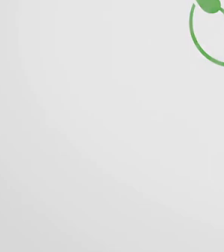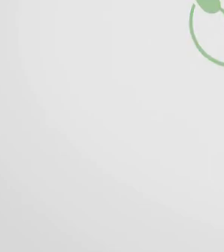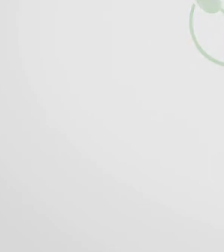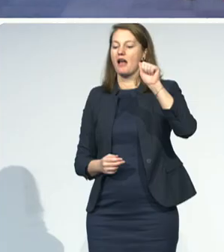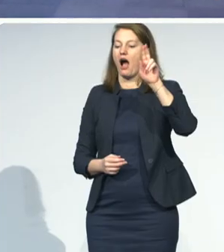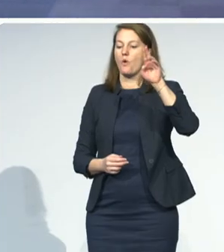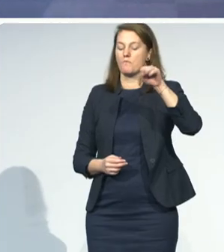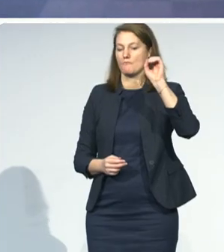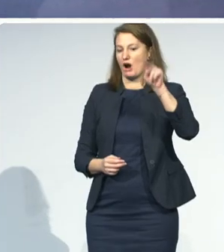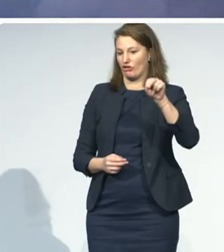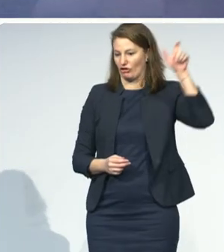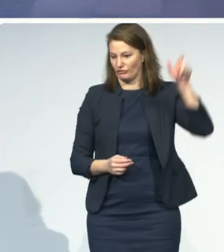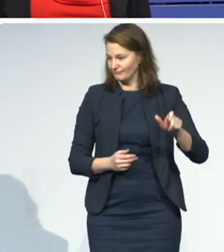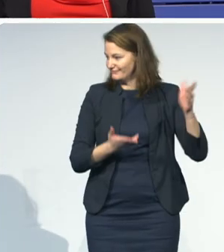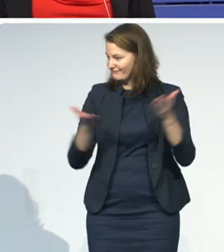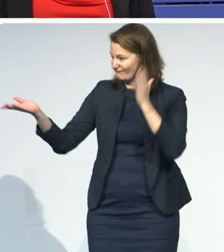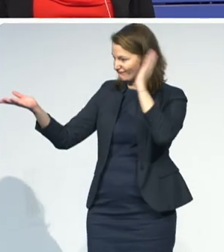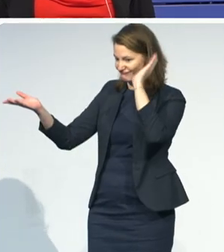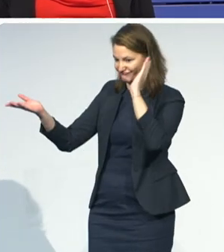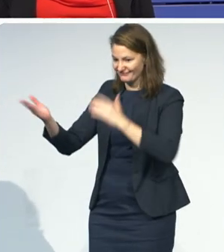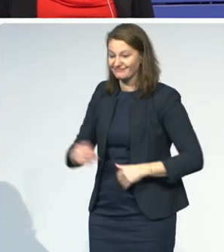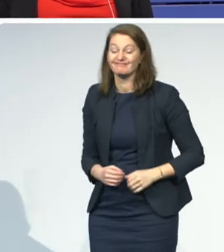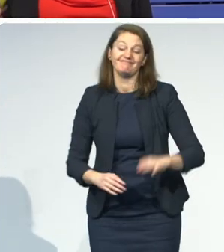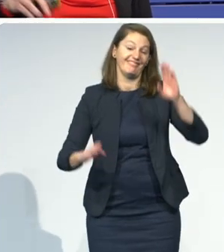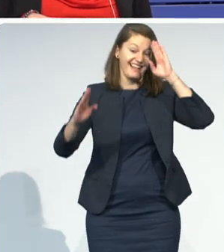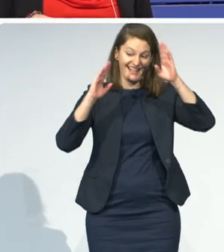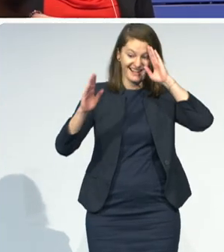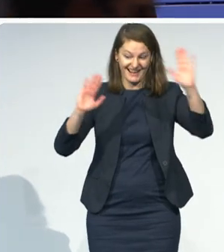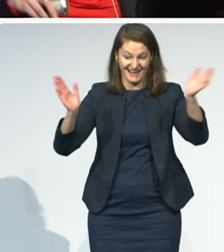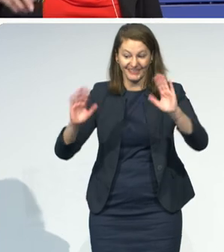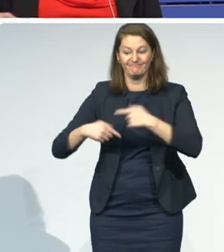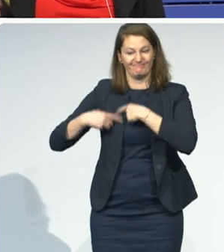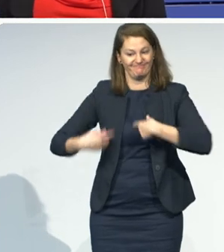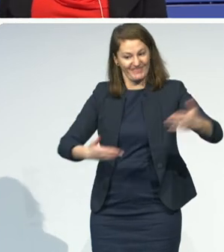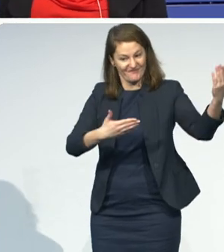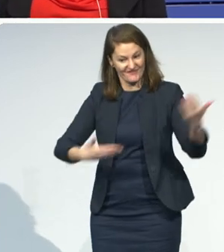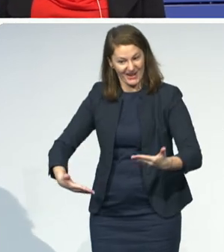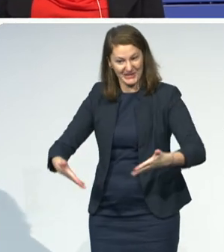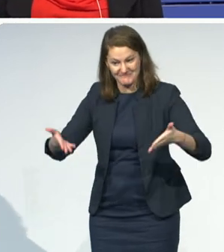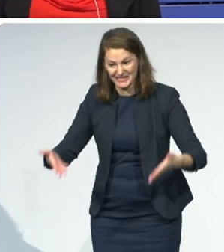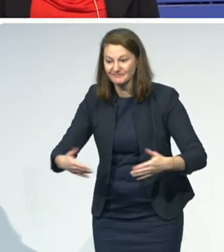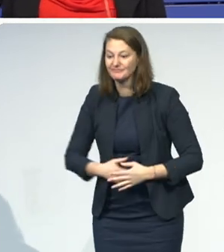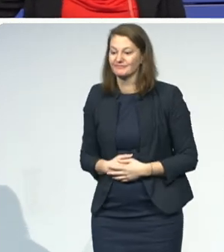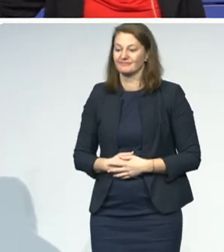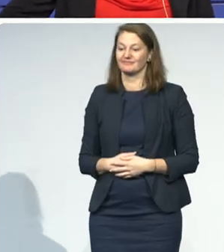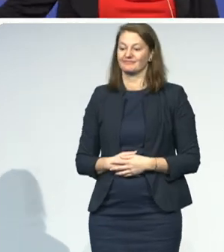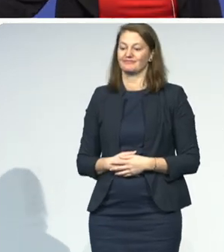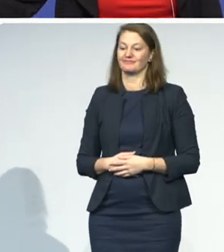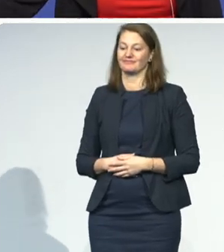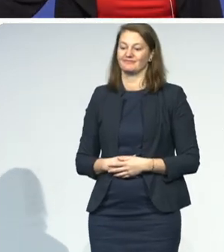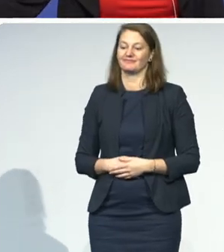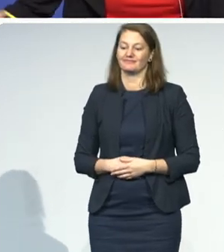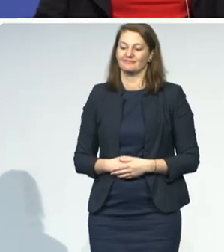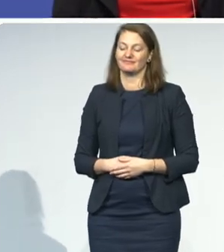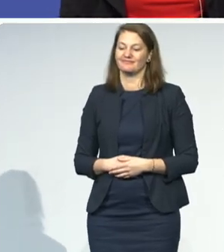Hello, everyone. Welcome. And Caroline said I was the break between all of these amazing, fast, one-minute